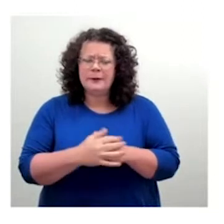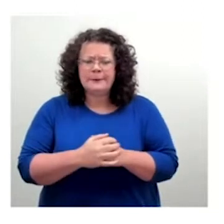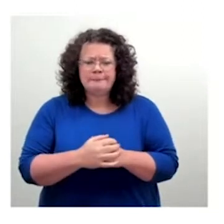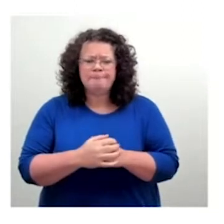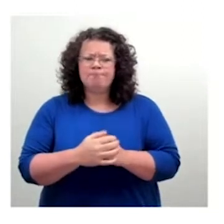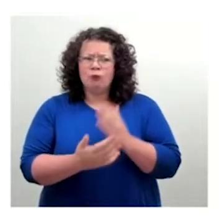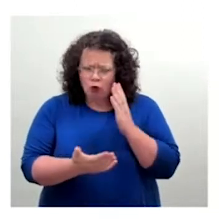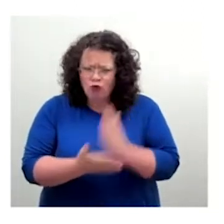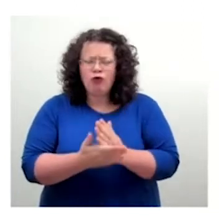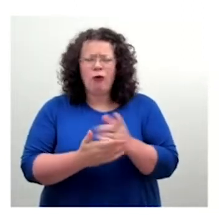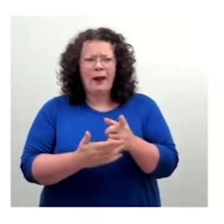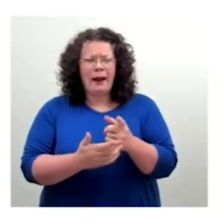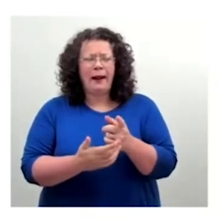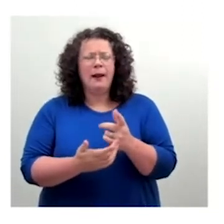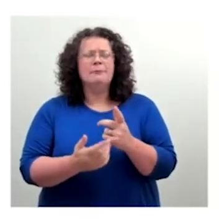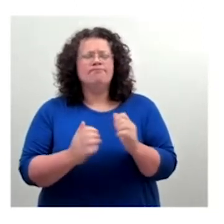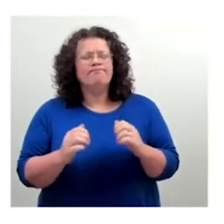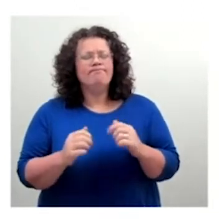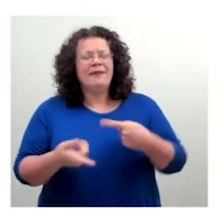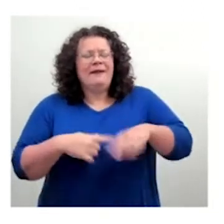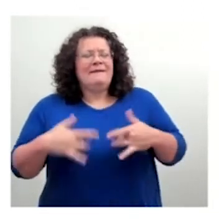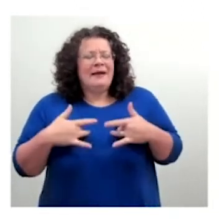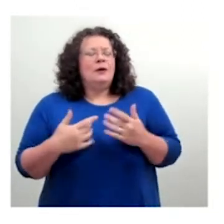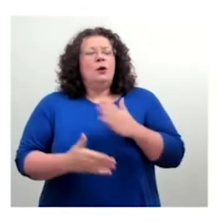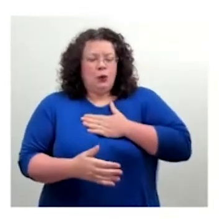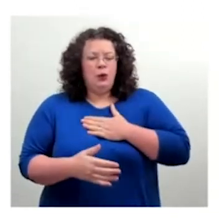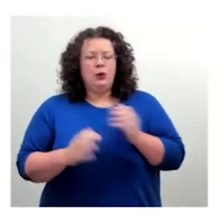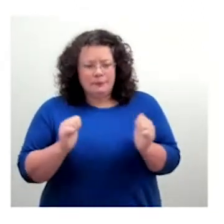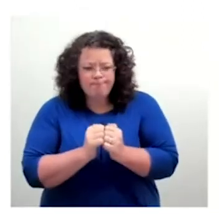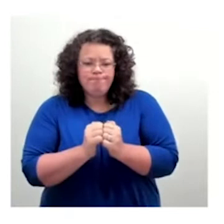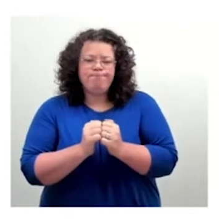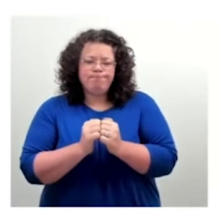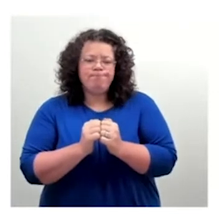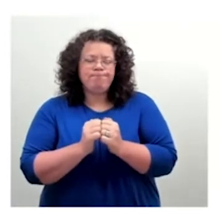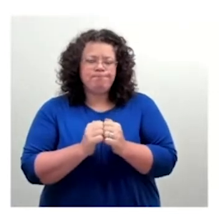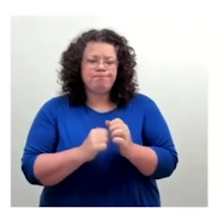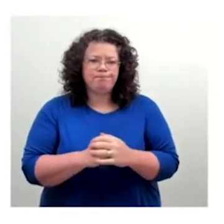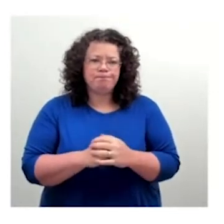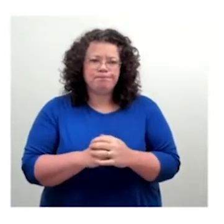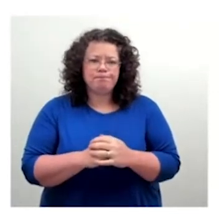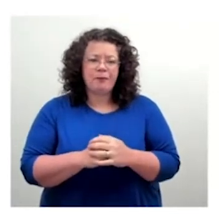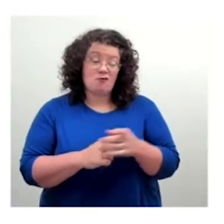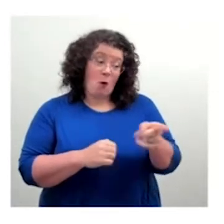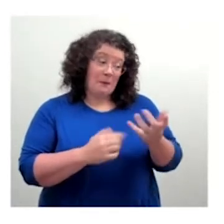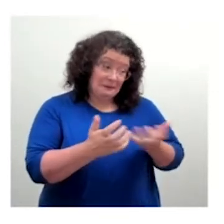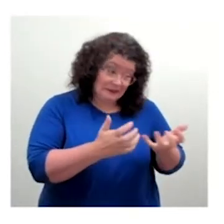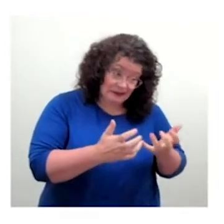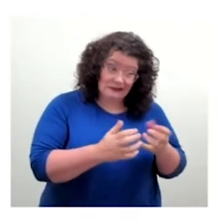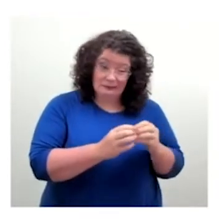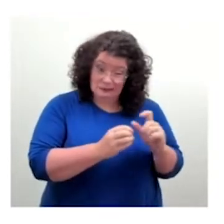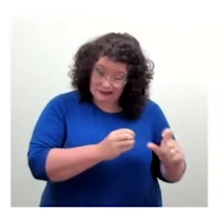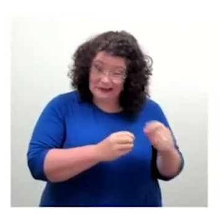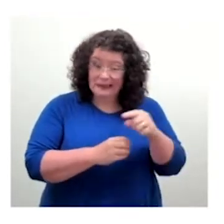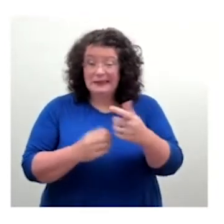of stakeholders, key people from across the business, technical engineers, researchers, heads of product, senior marketing people, etc.